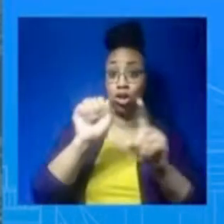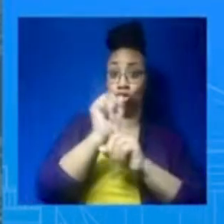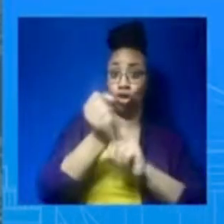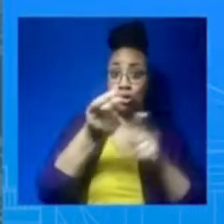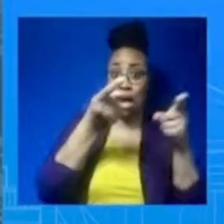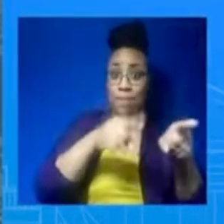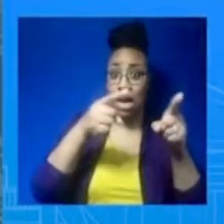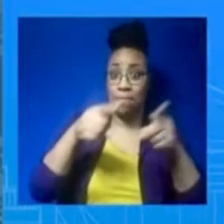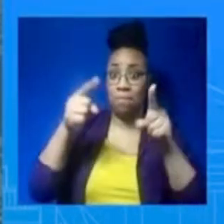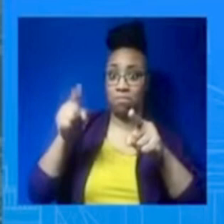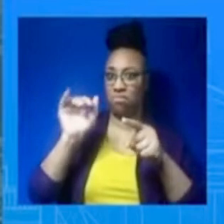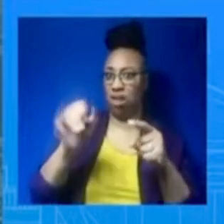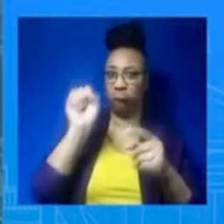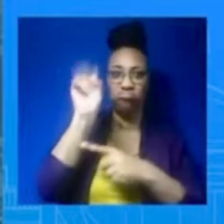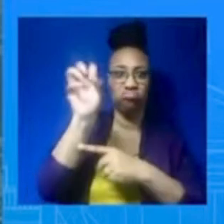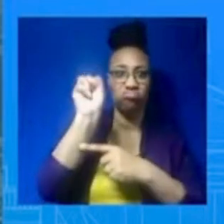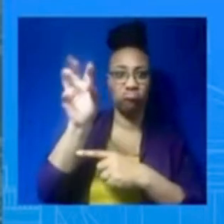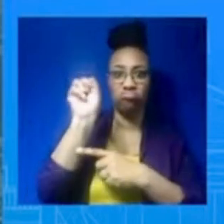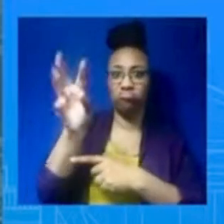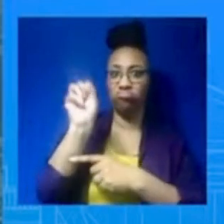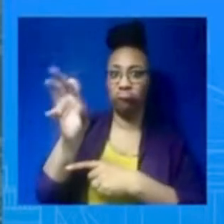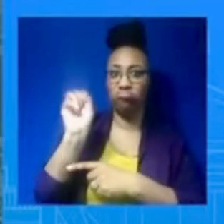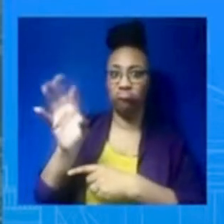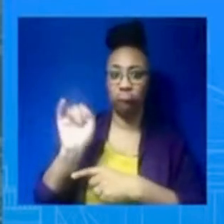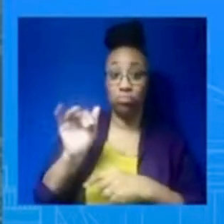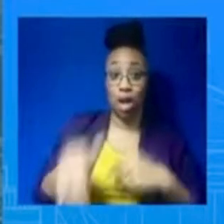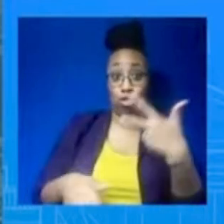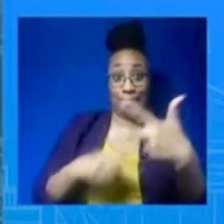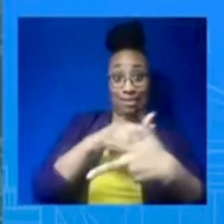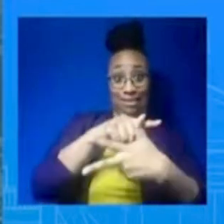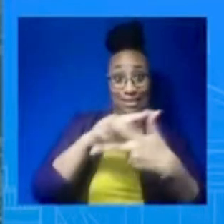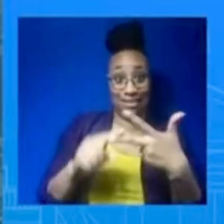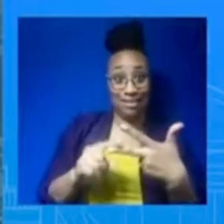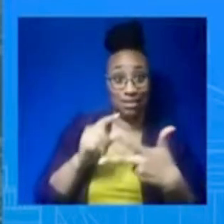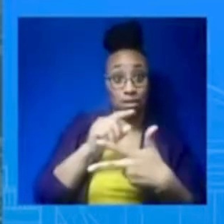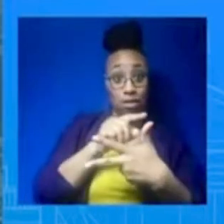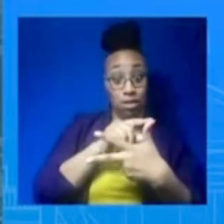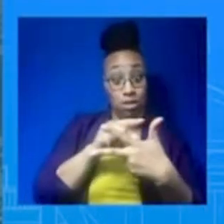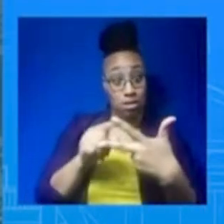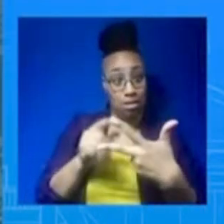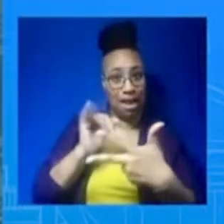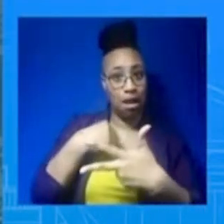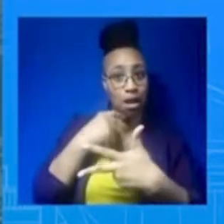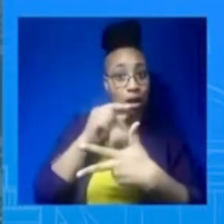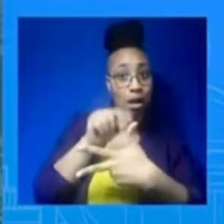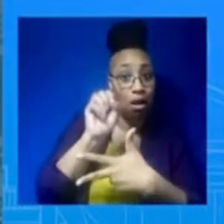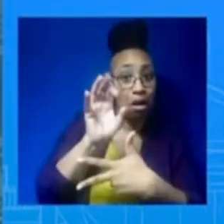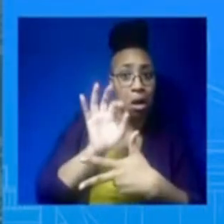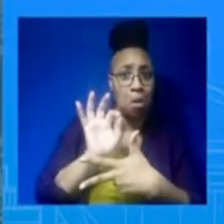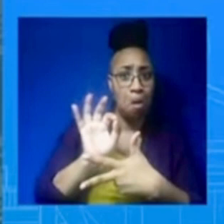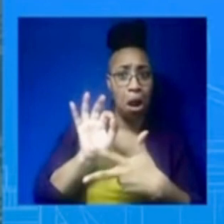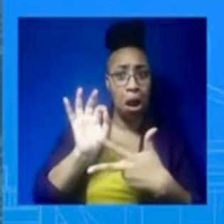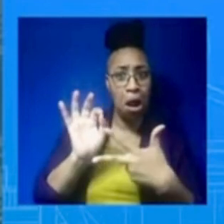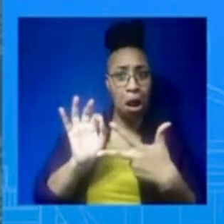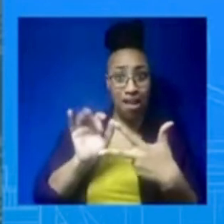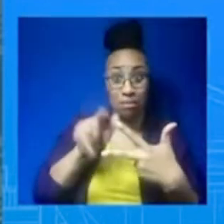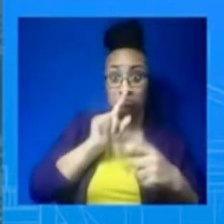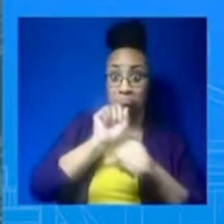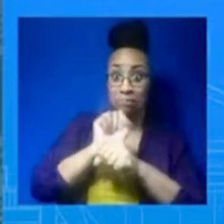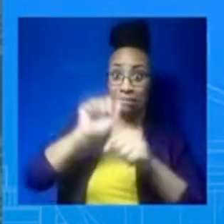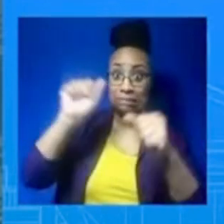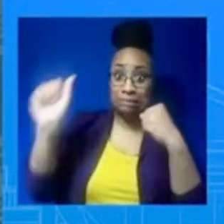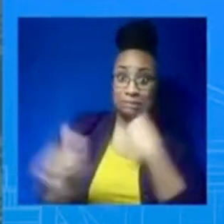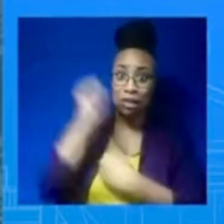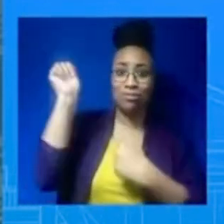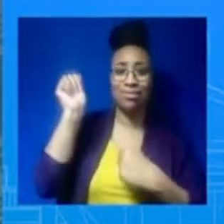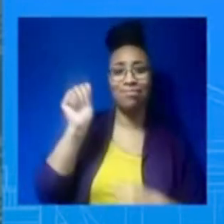benign purpose and not a threat at all. So there shouldn't be any overarching concern by the American people that the skies are somehow full